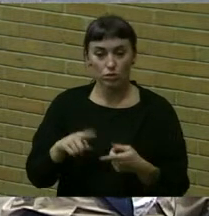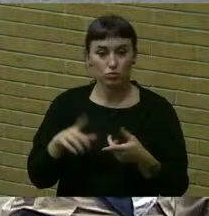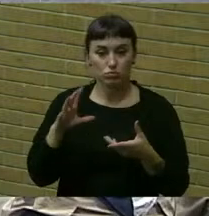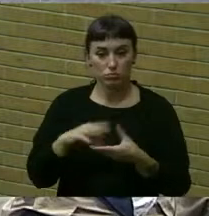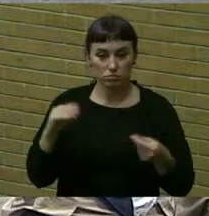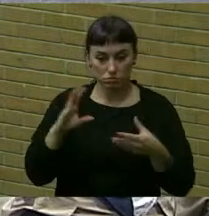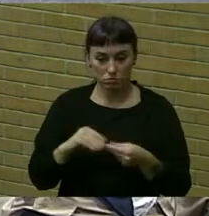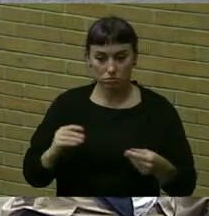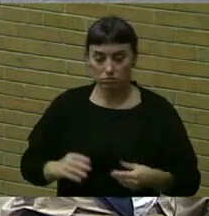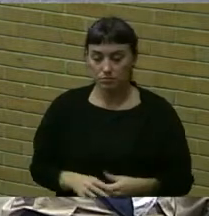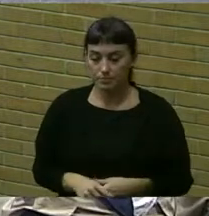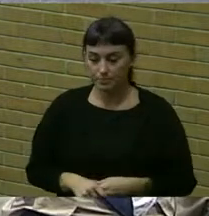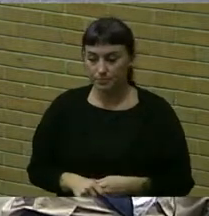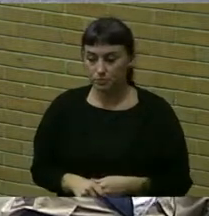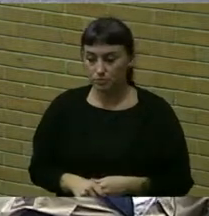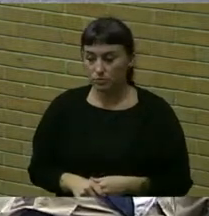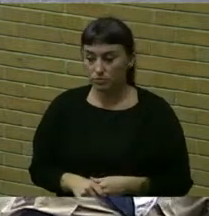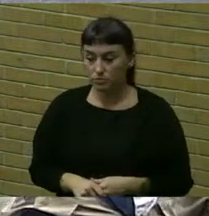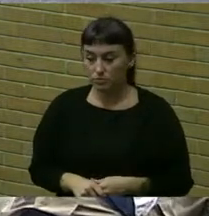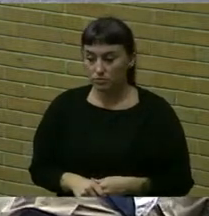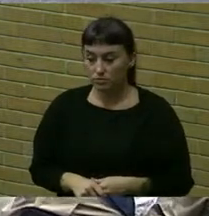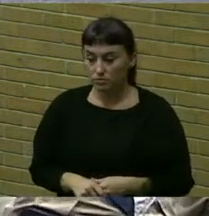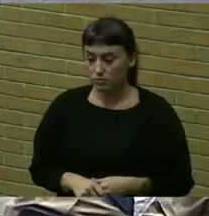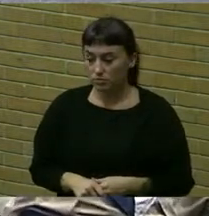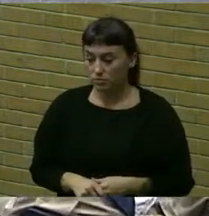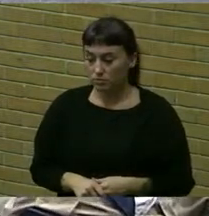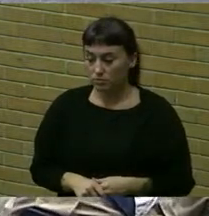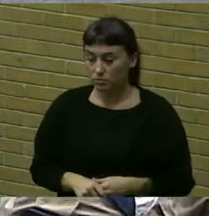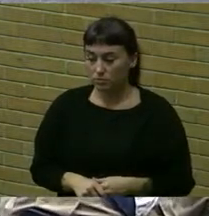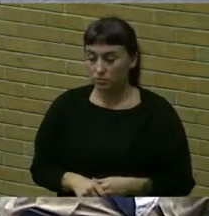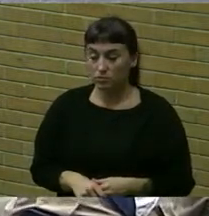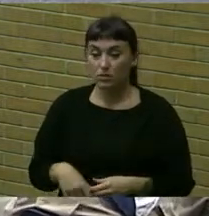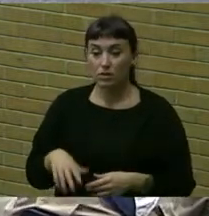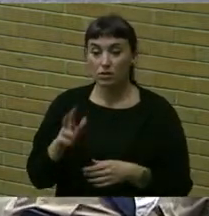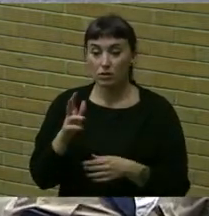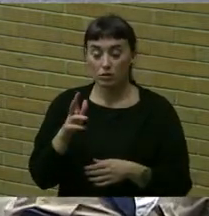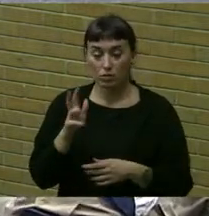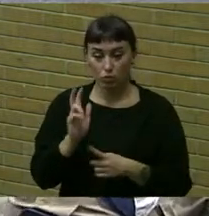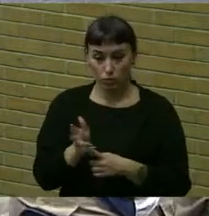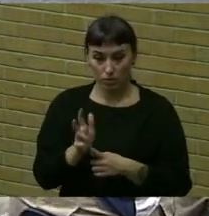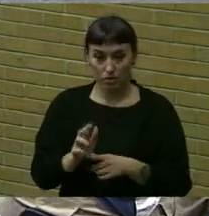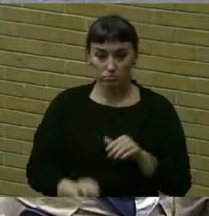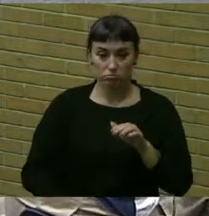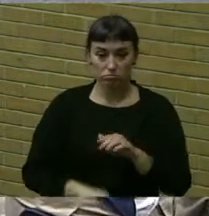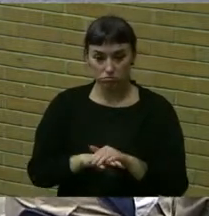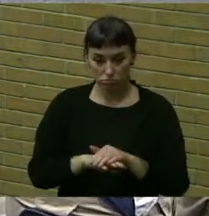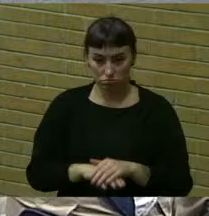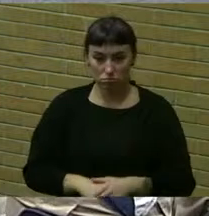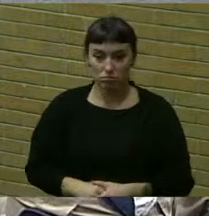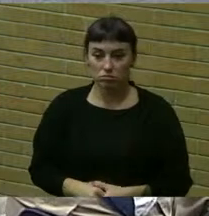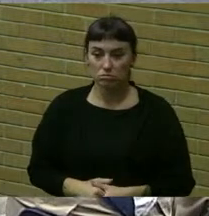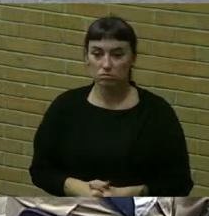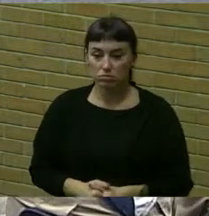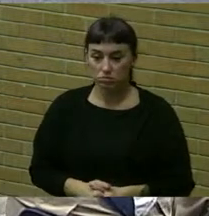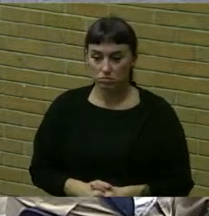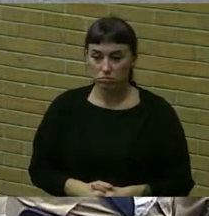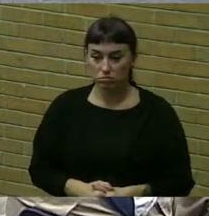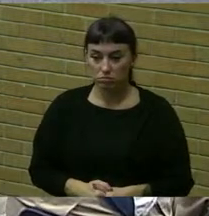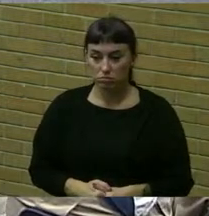speak. If, again, the three-minute time frame.